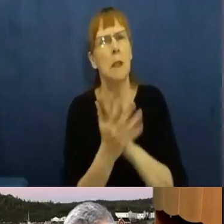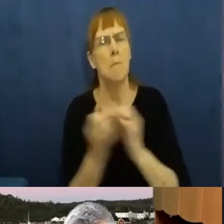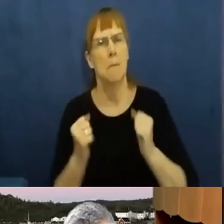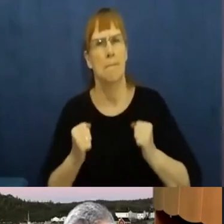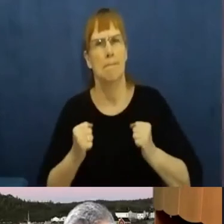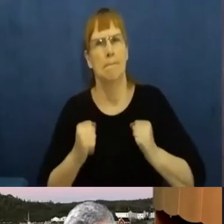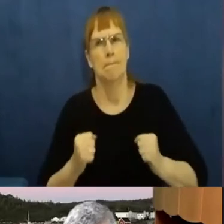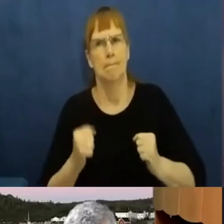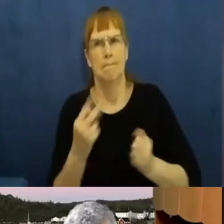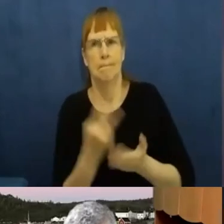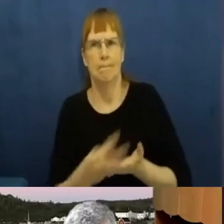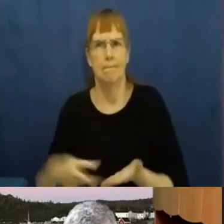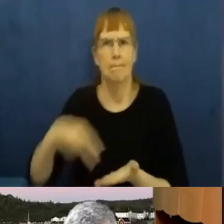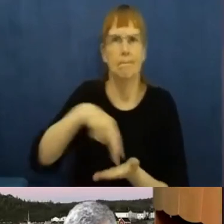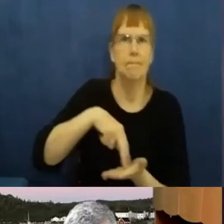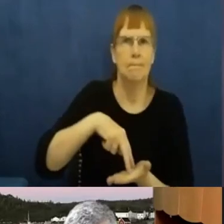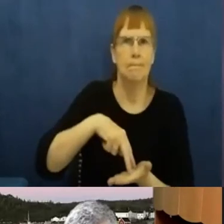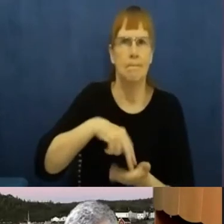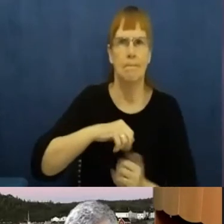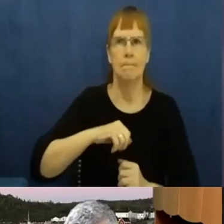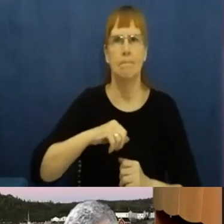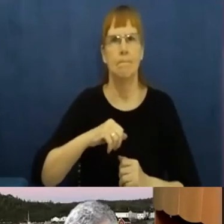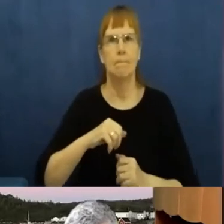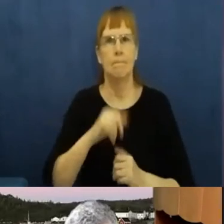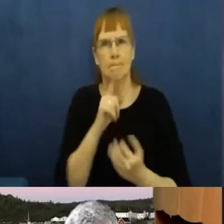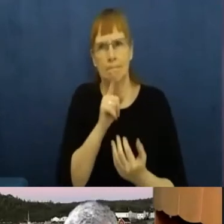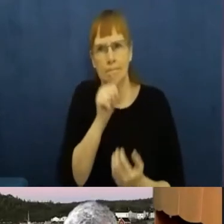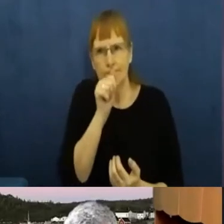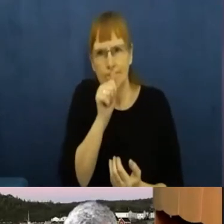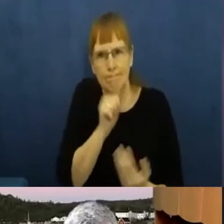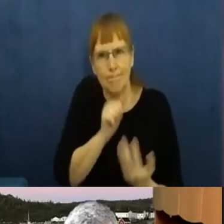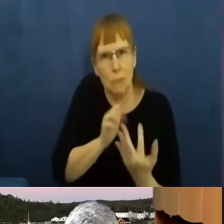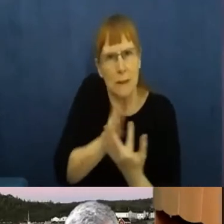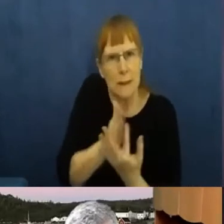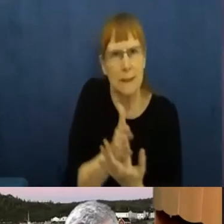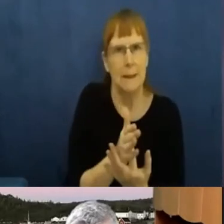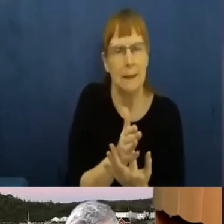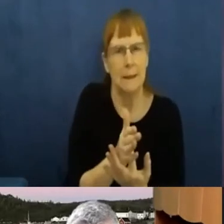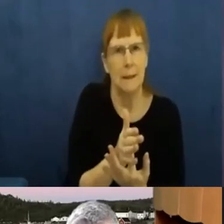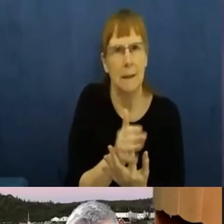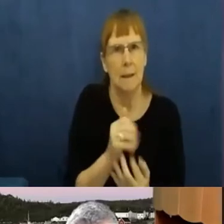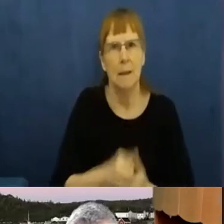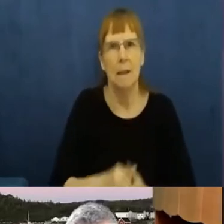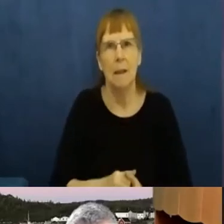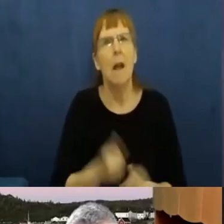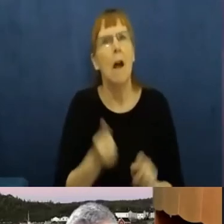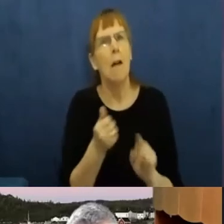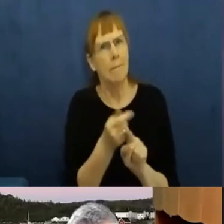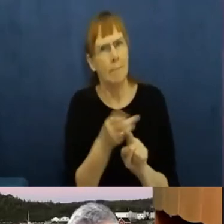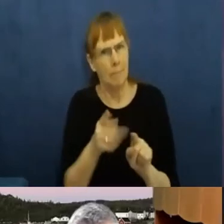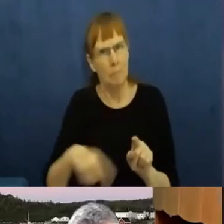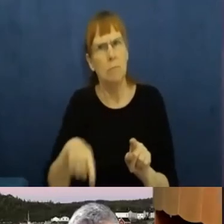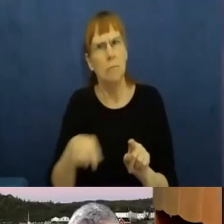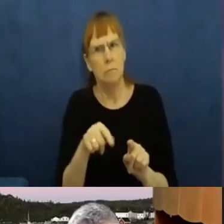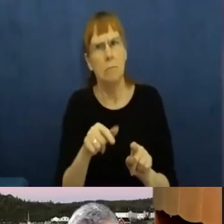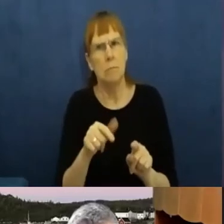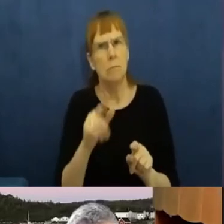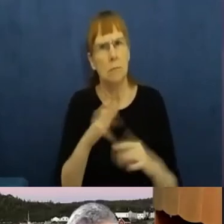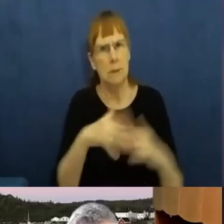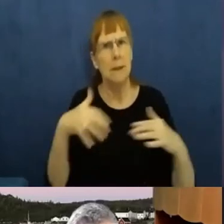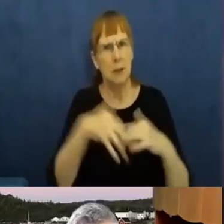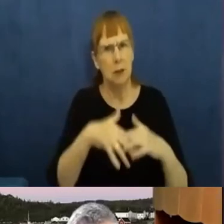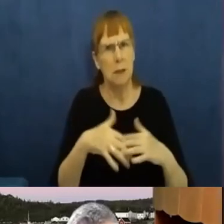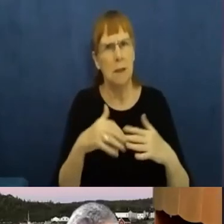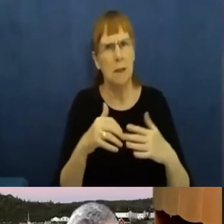a couple of indigenous leaders in particular talk about the fact that indigenous people